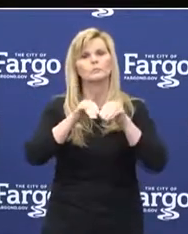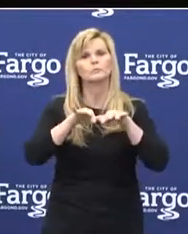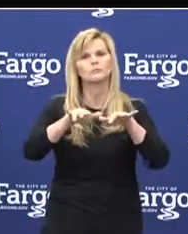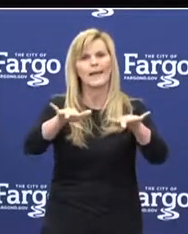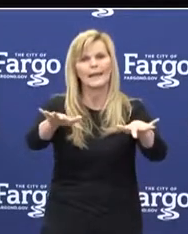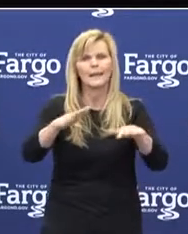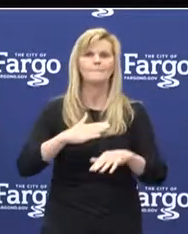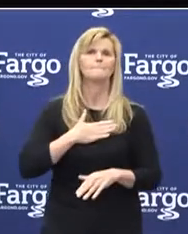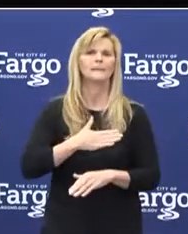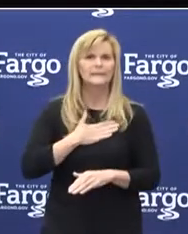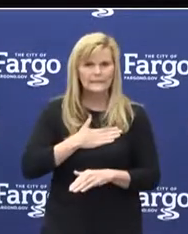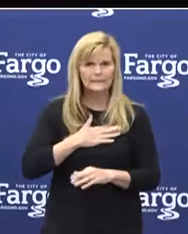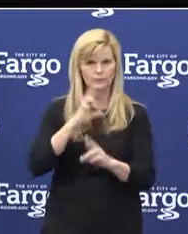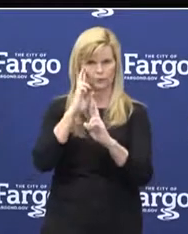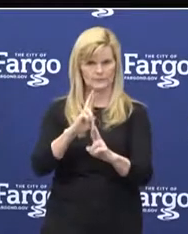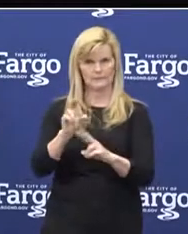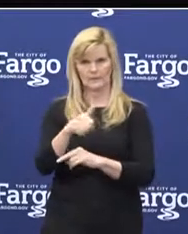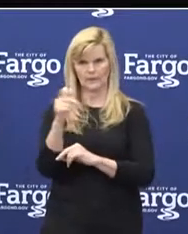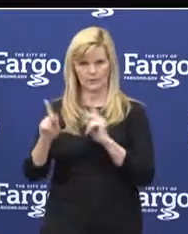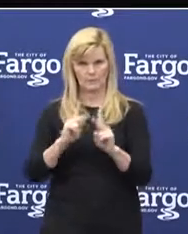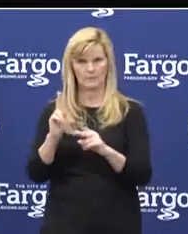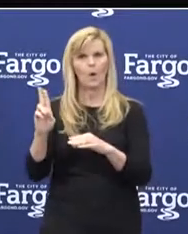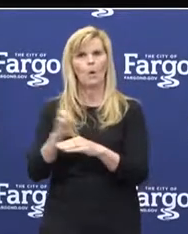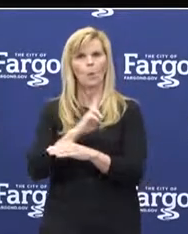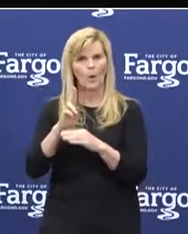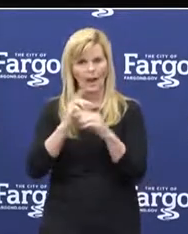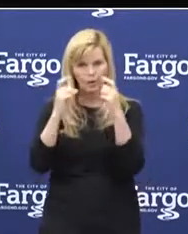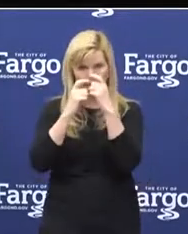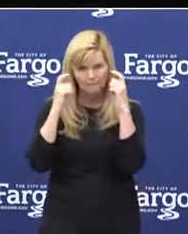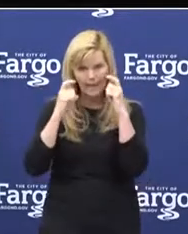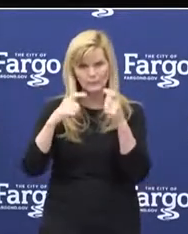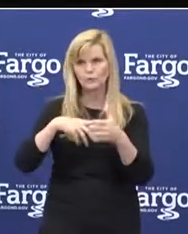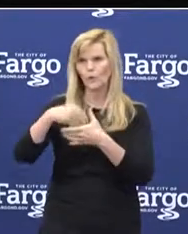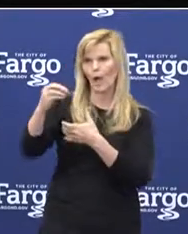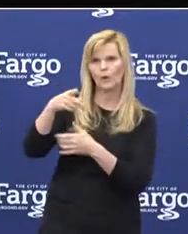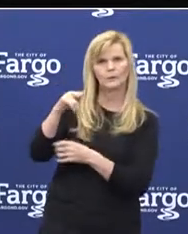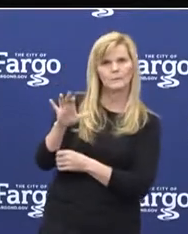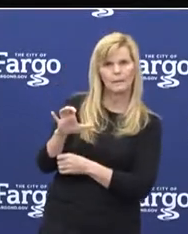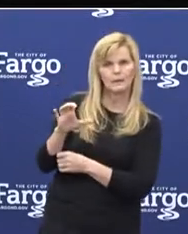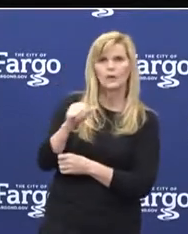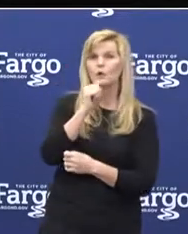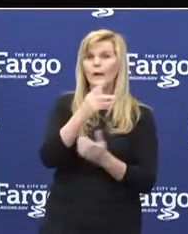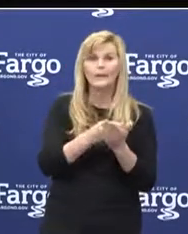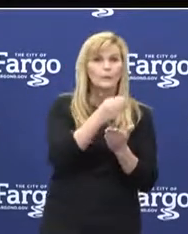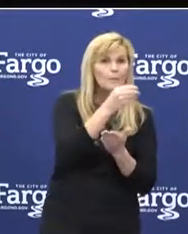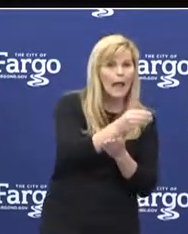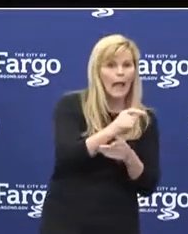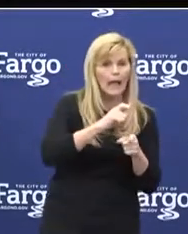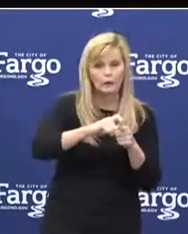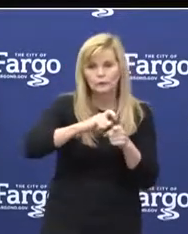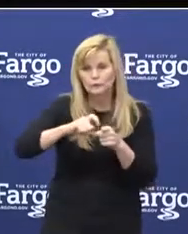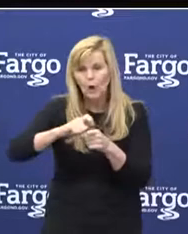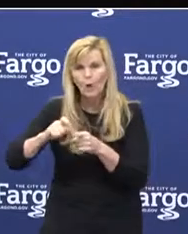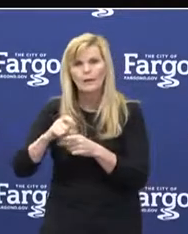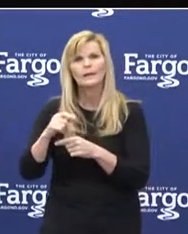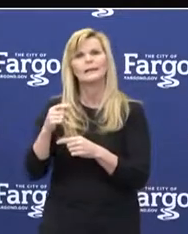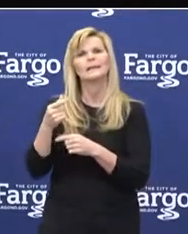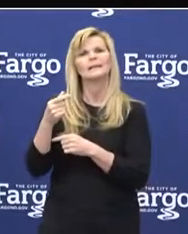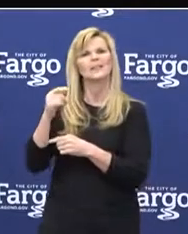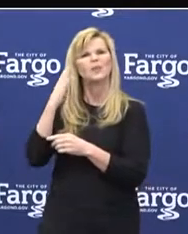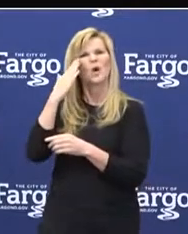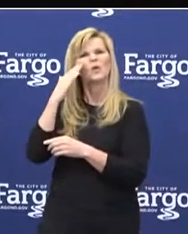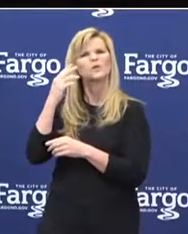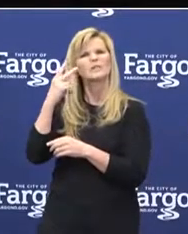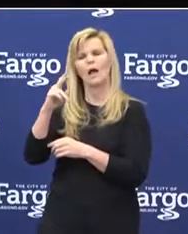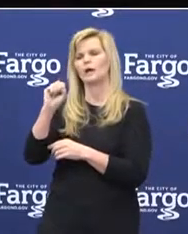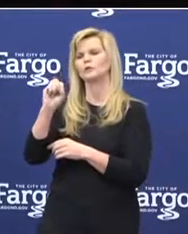show others respect by wearing a face mask in public spaces. You don't need to purchase or sew one. Like our Surgeon General has demonstrated,